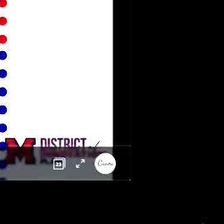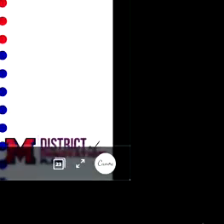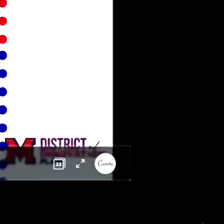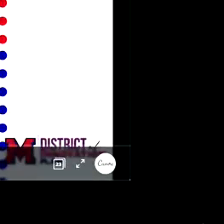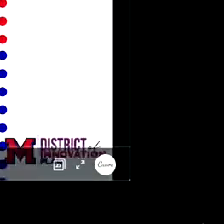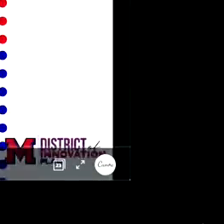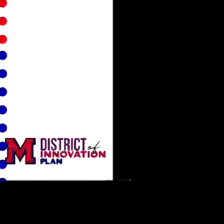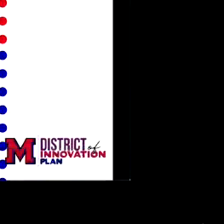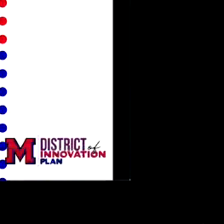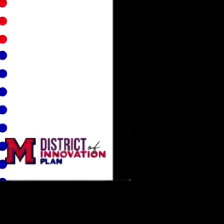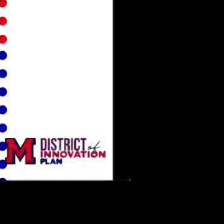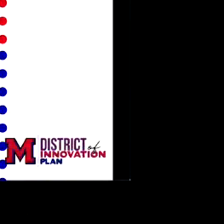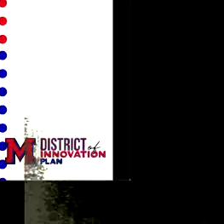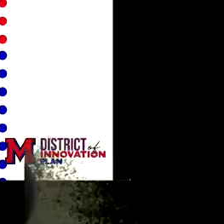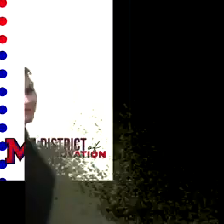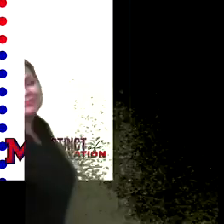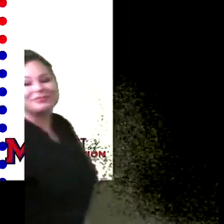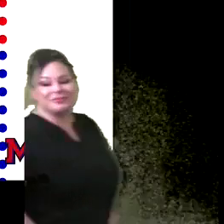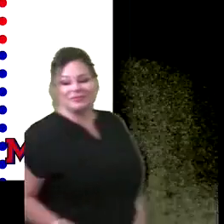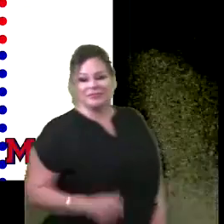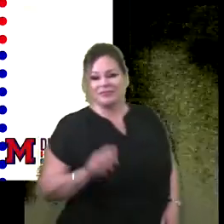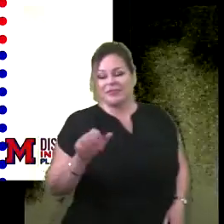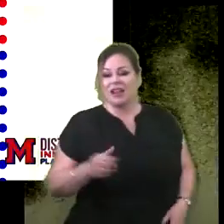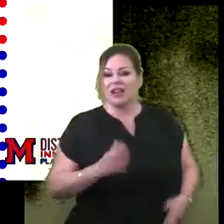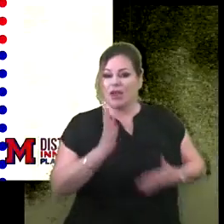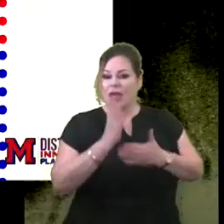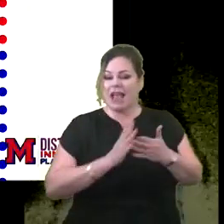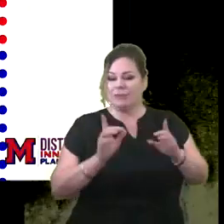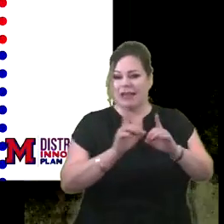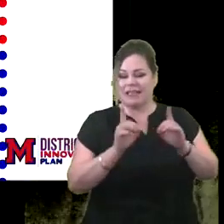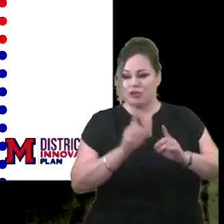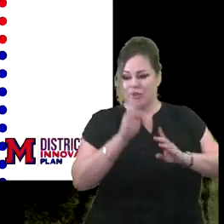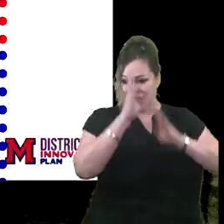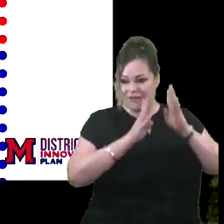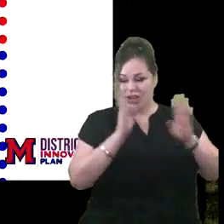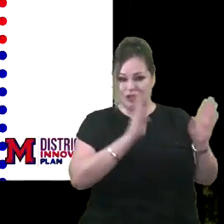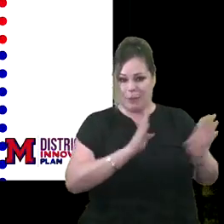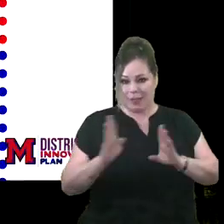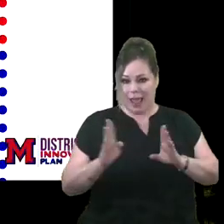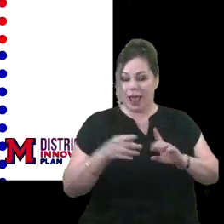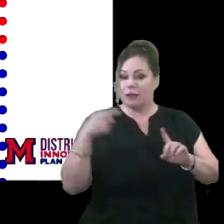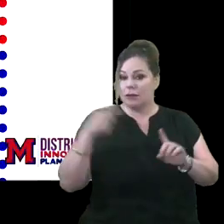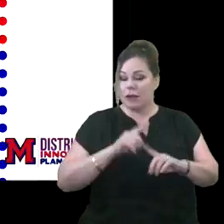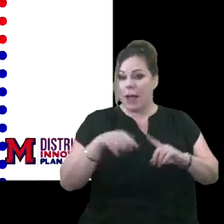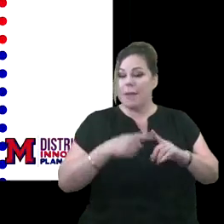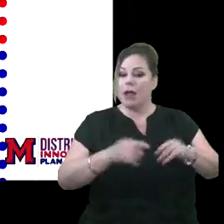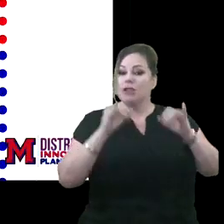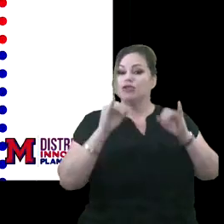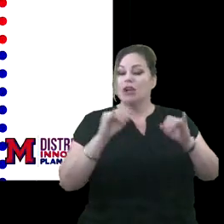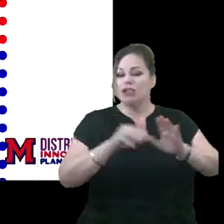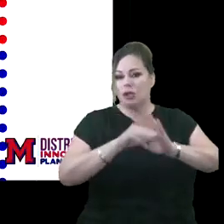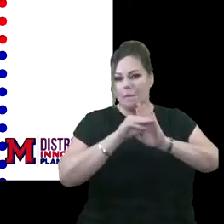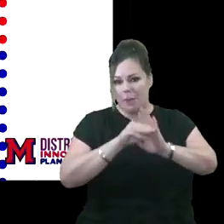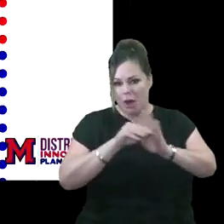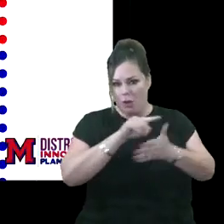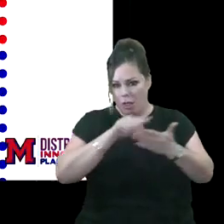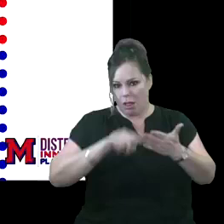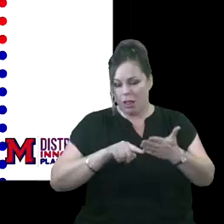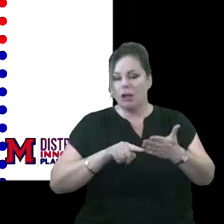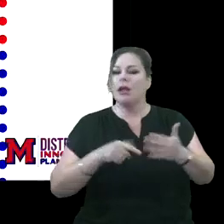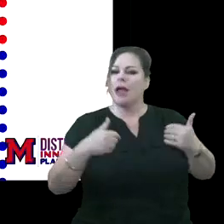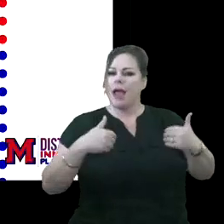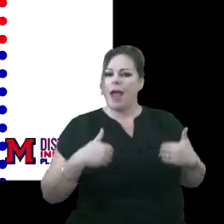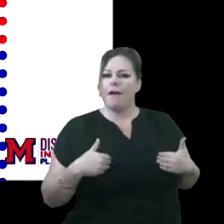Another aspect of the district of innovation plan is really around instructional models and really